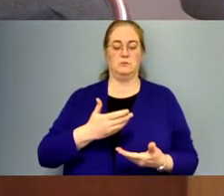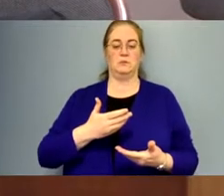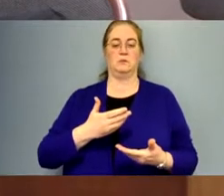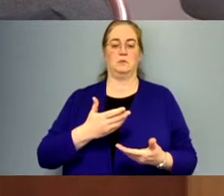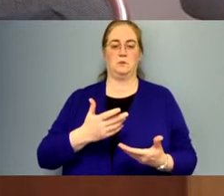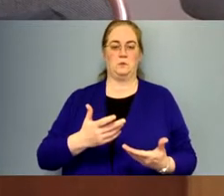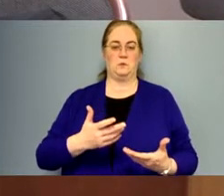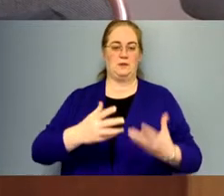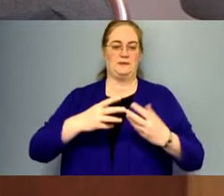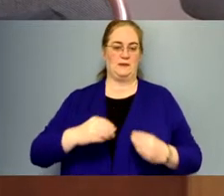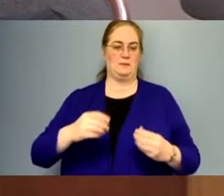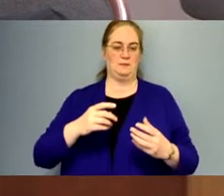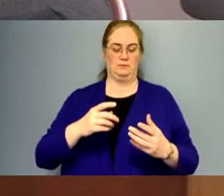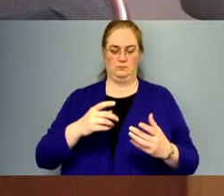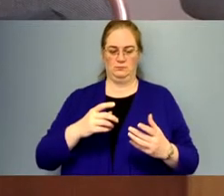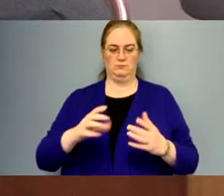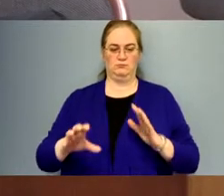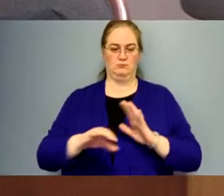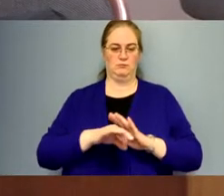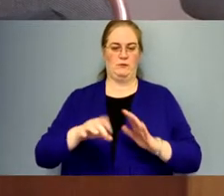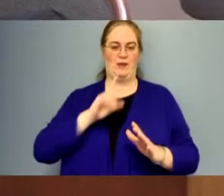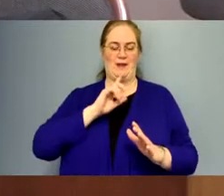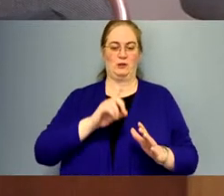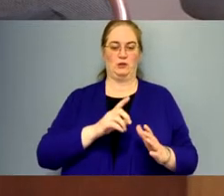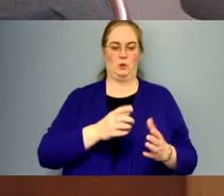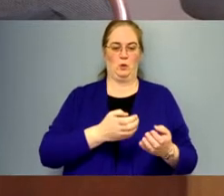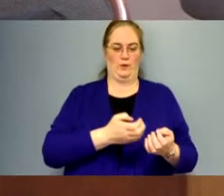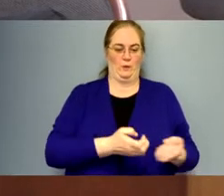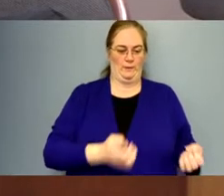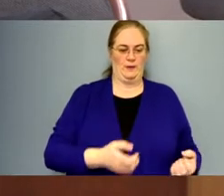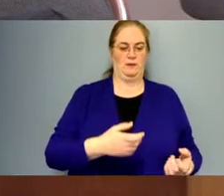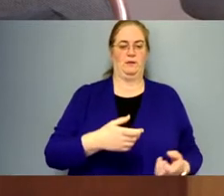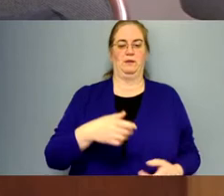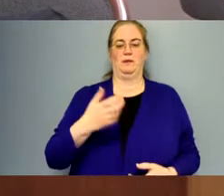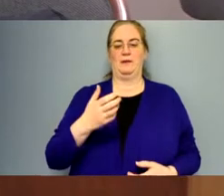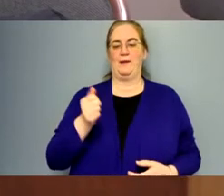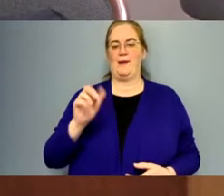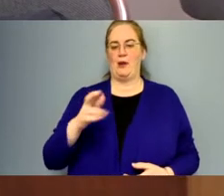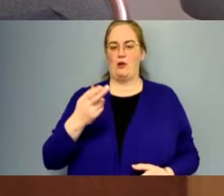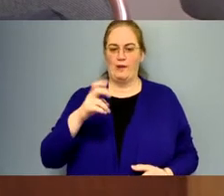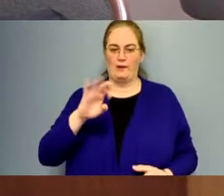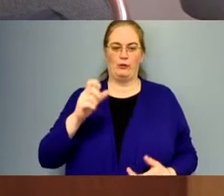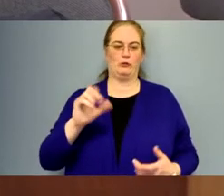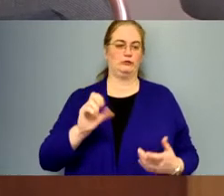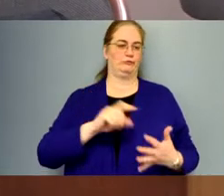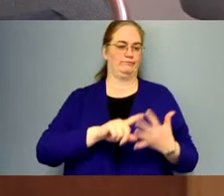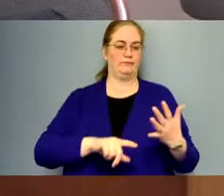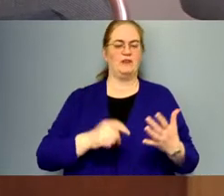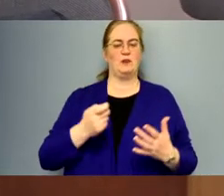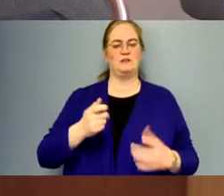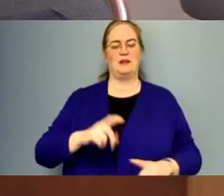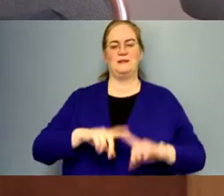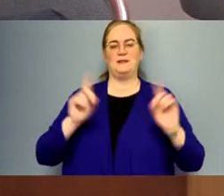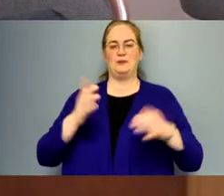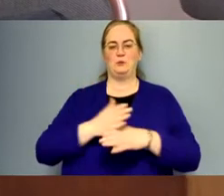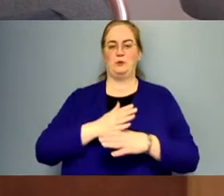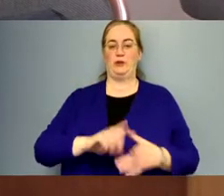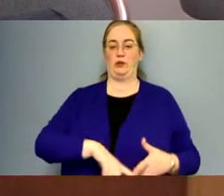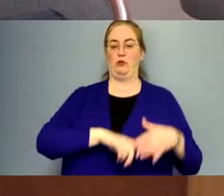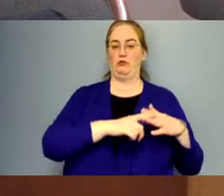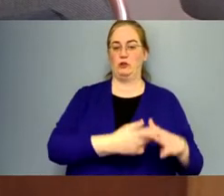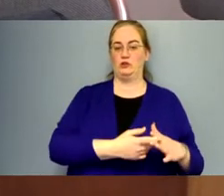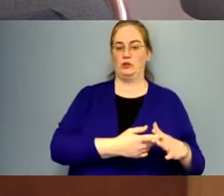for the actual devices and the air handlers and everything. There's some slight, you know, differences between the original,